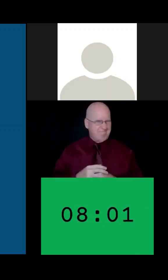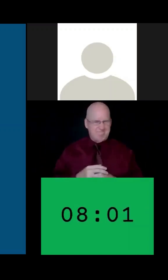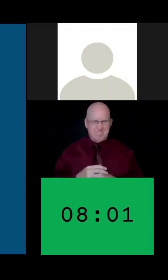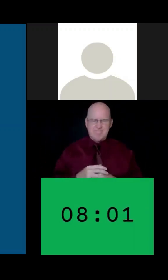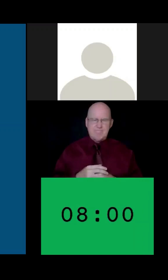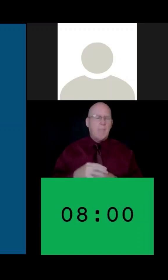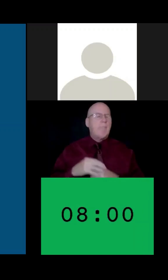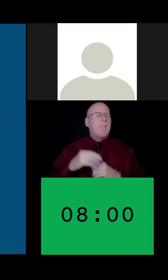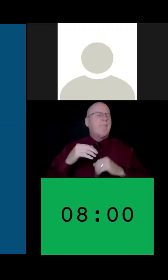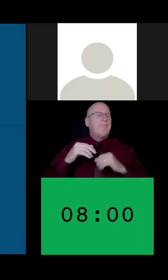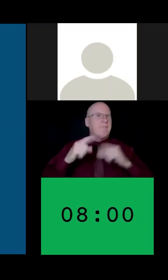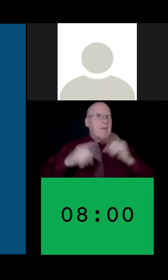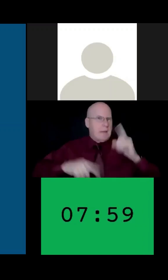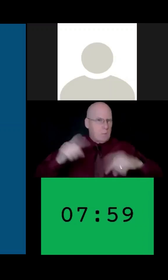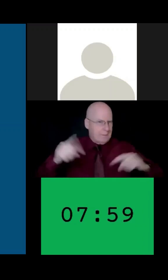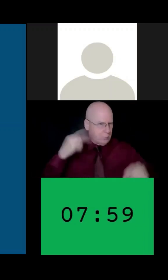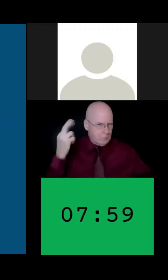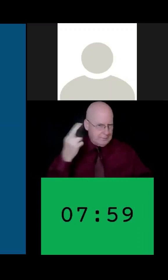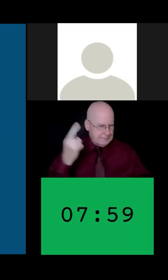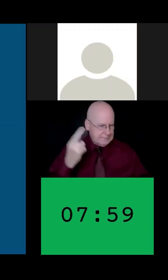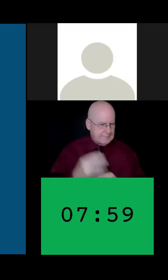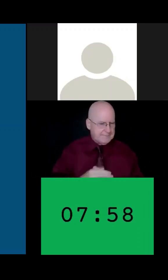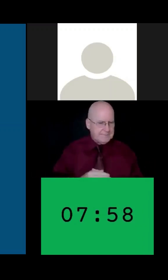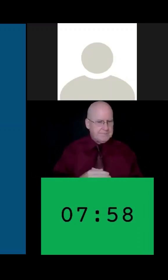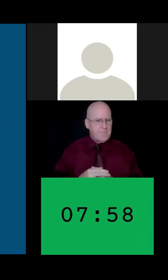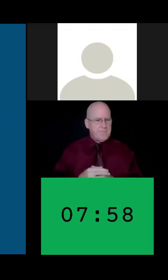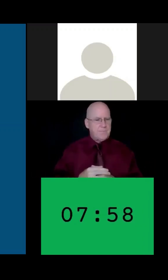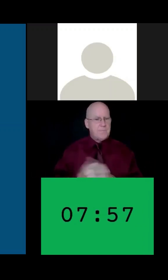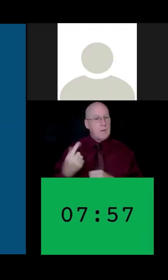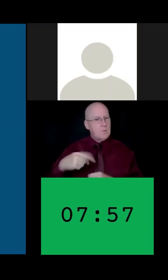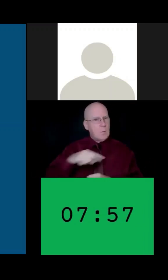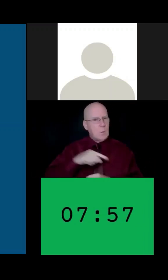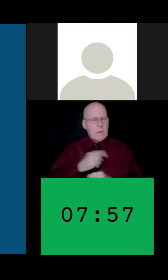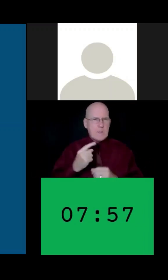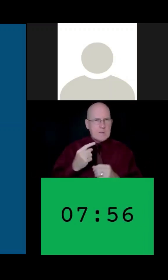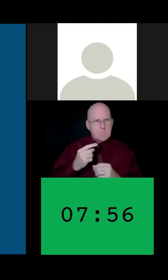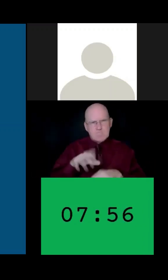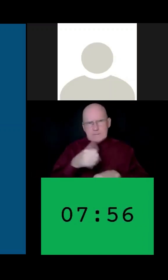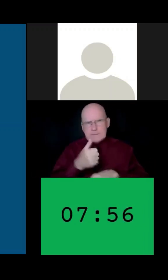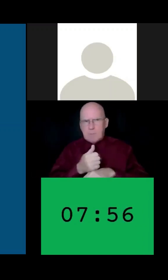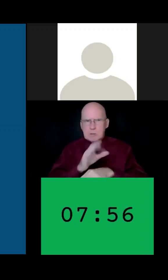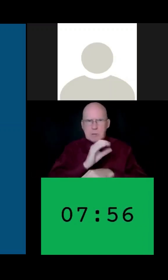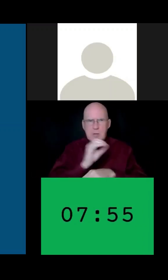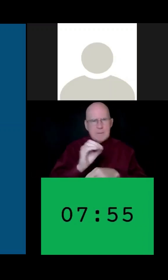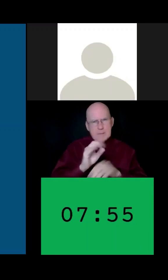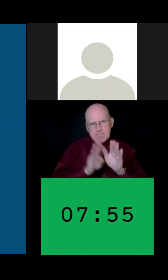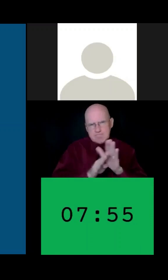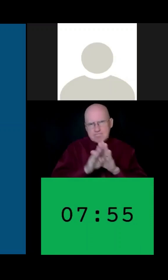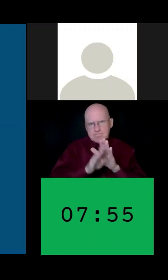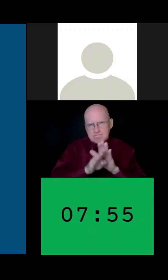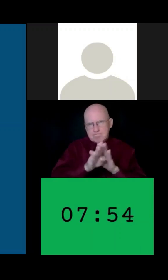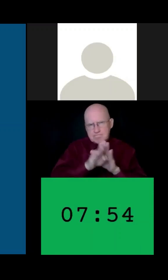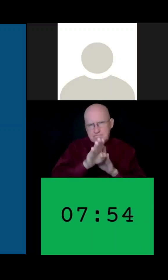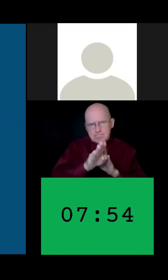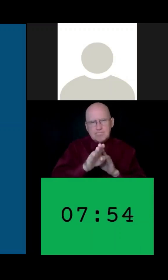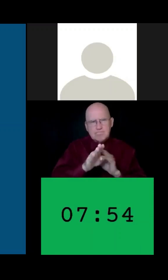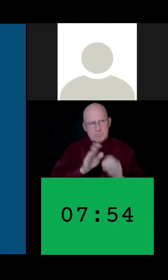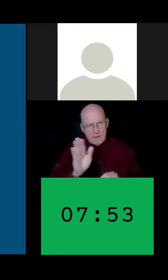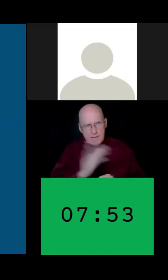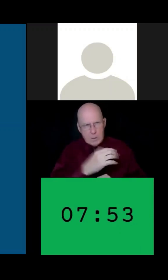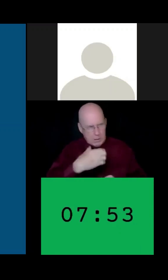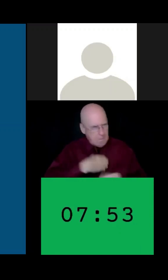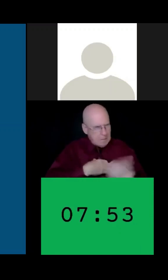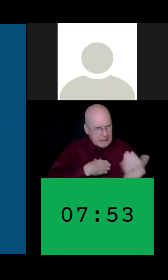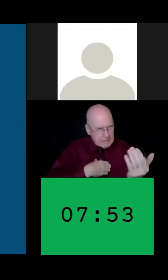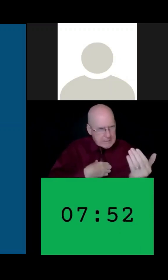of reasons. And so, as we're developing as a company, we want to, you know, like, take those complaints into mind and